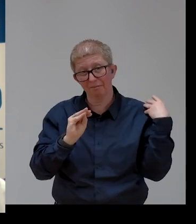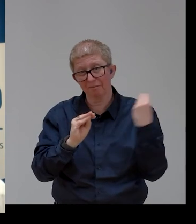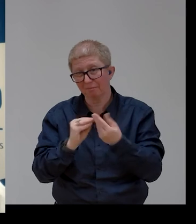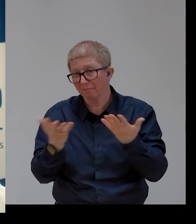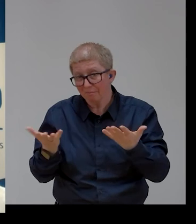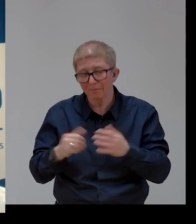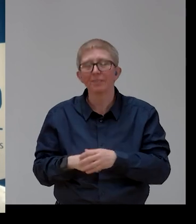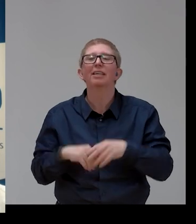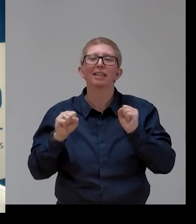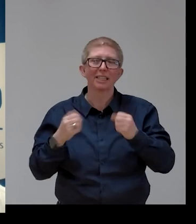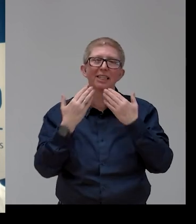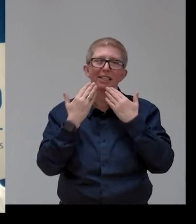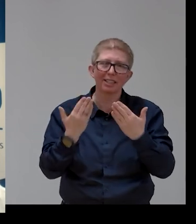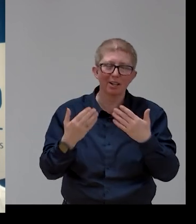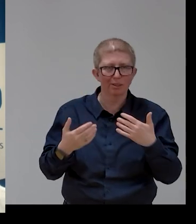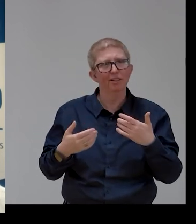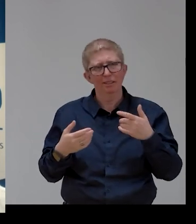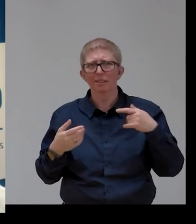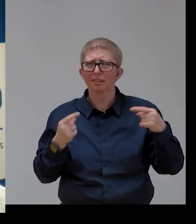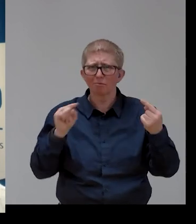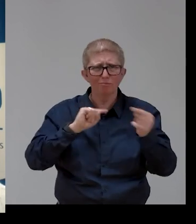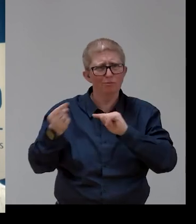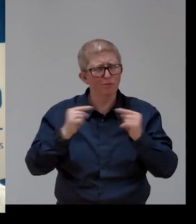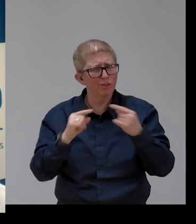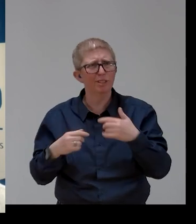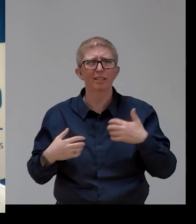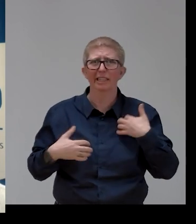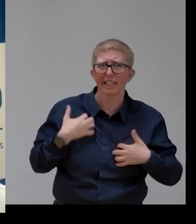for this interesting panel. Not bad for a Friday evening.